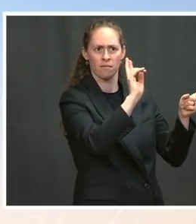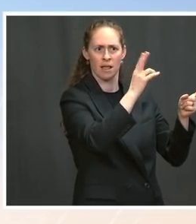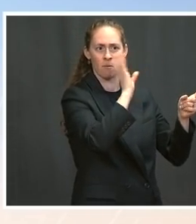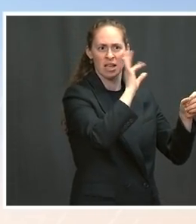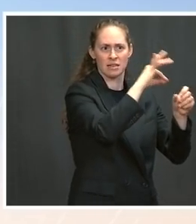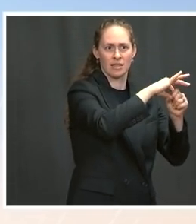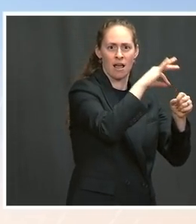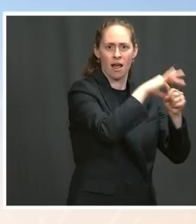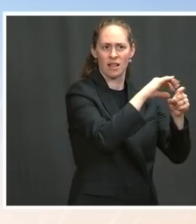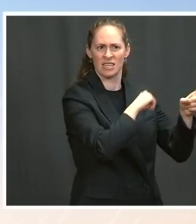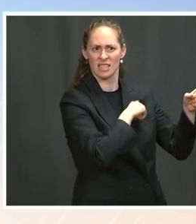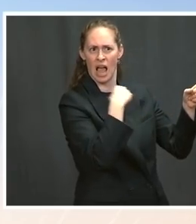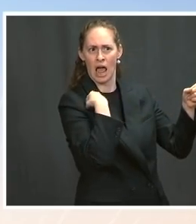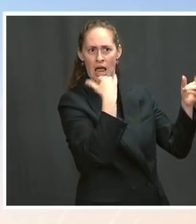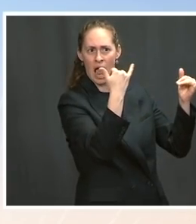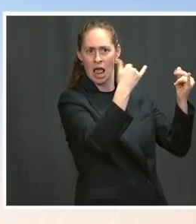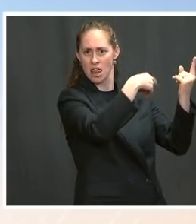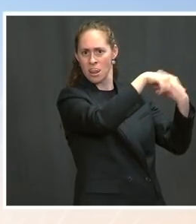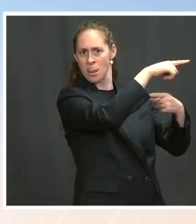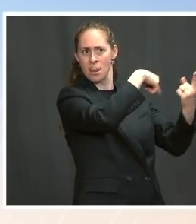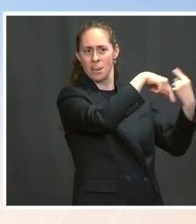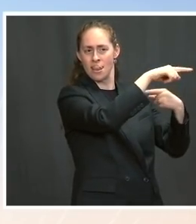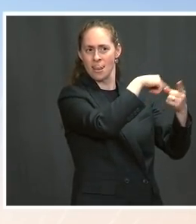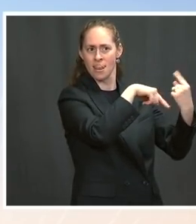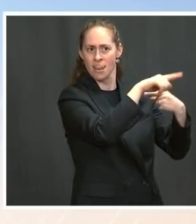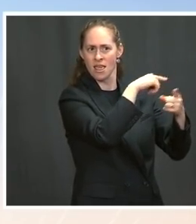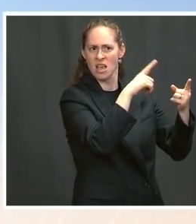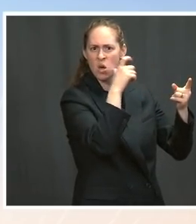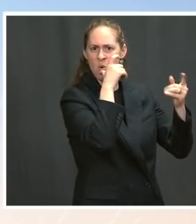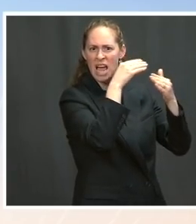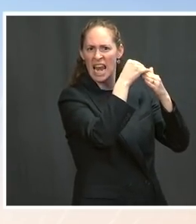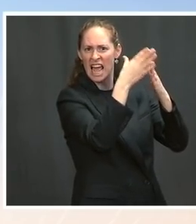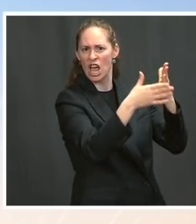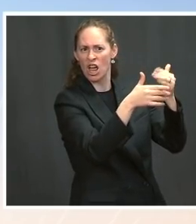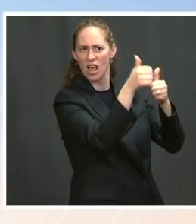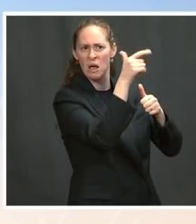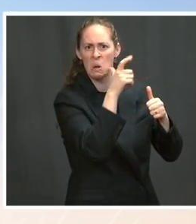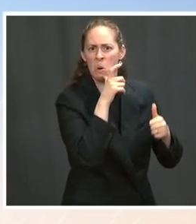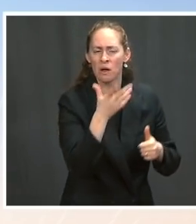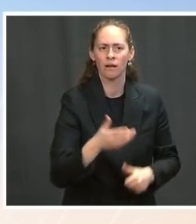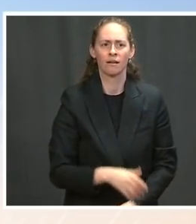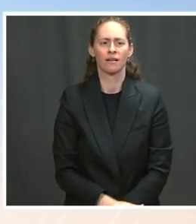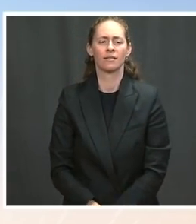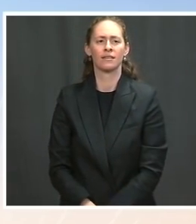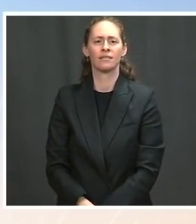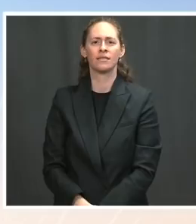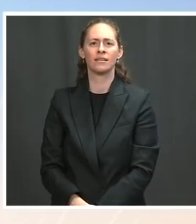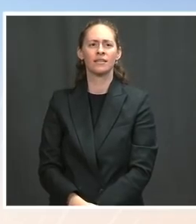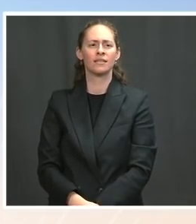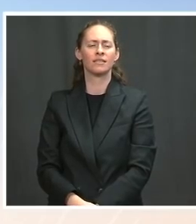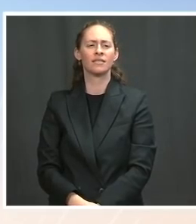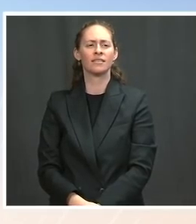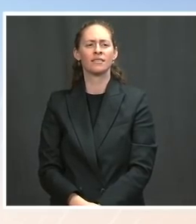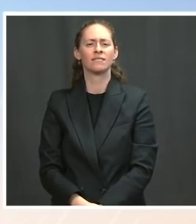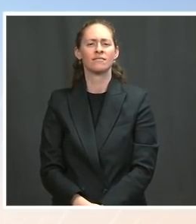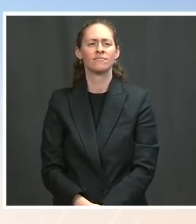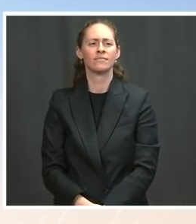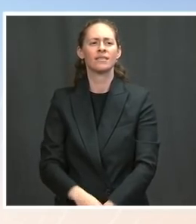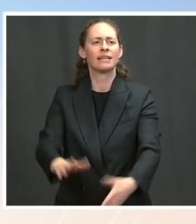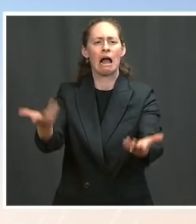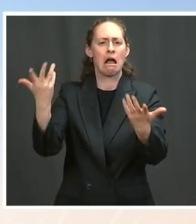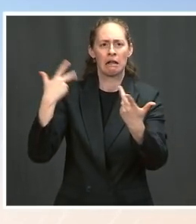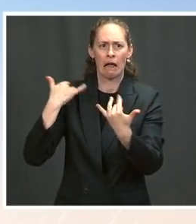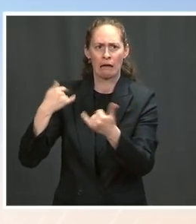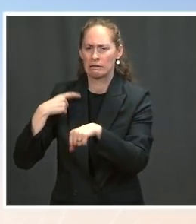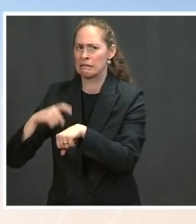We don't have a time. It may be set, Jeff. Let me see. I think we'll put out some more details on the week ahead, but I don't have the time in front of me.